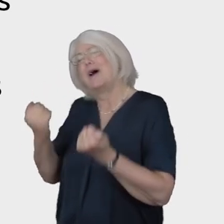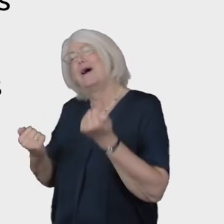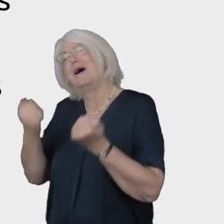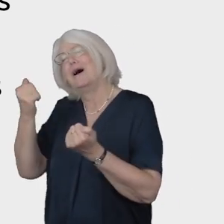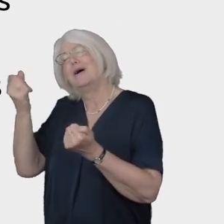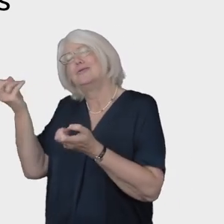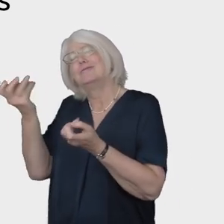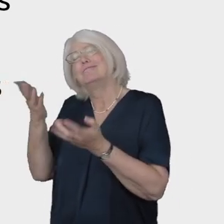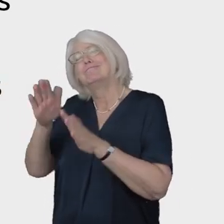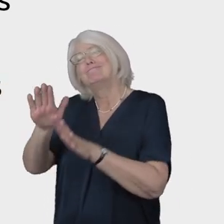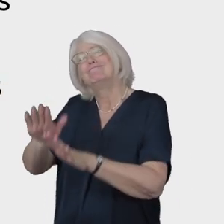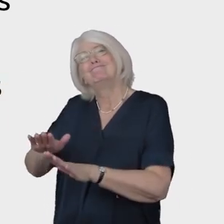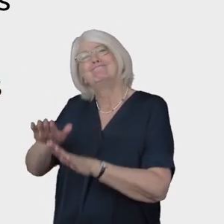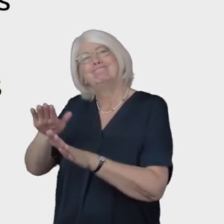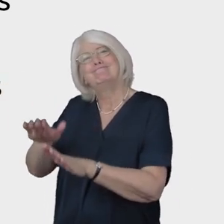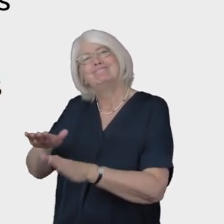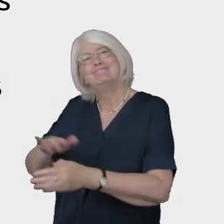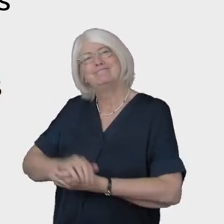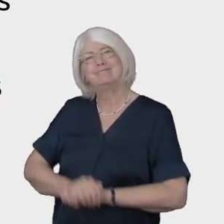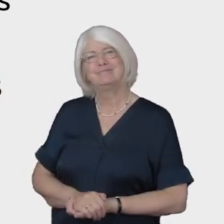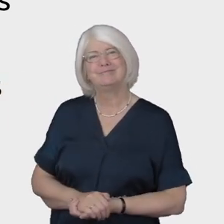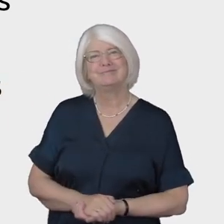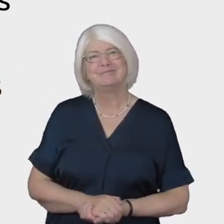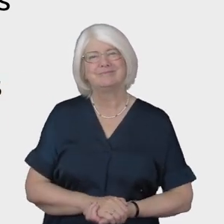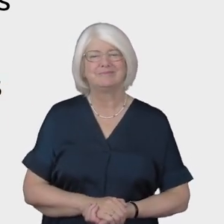be charge and king